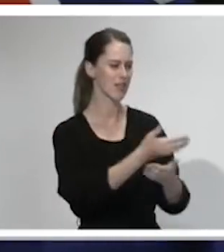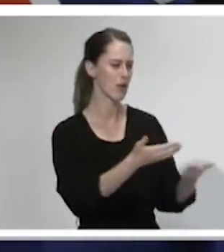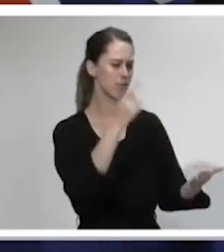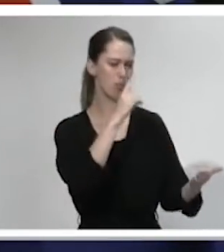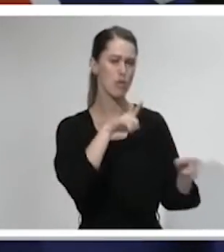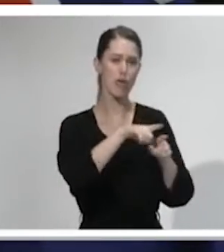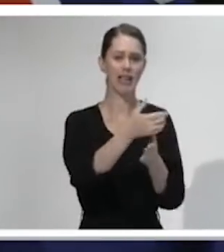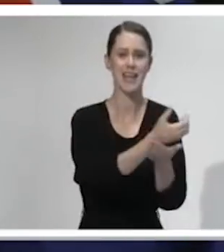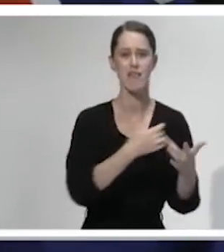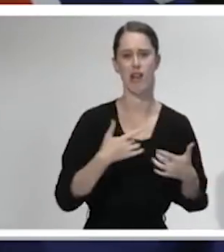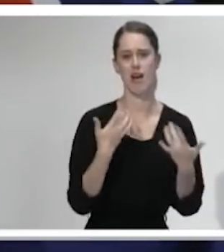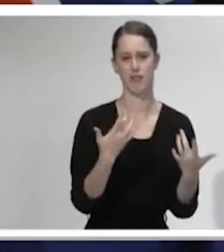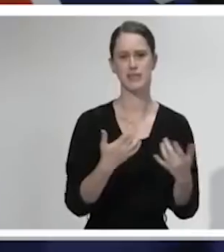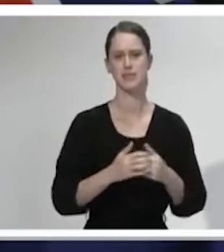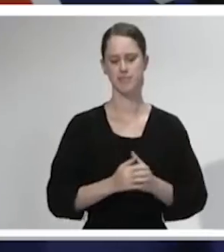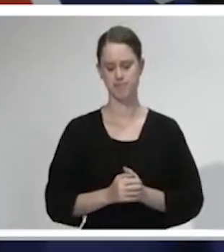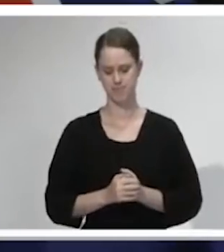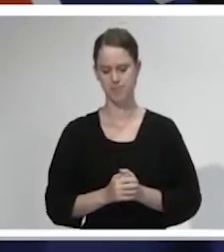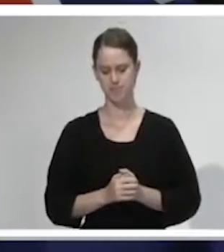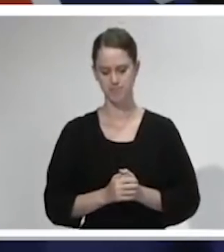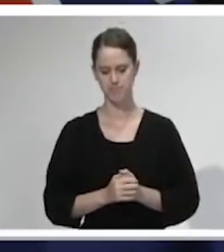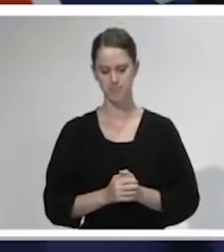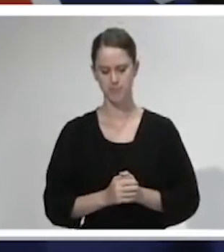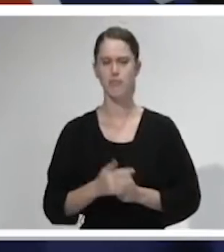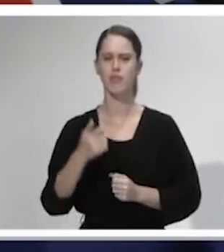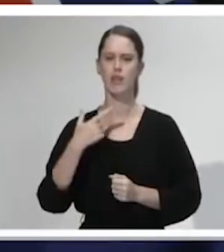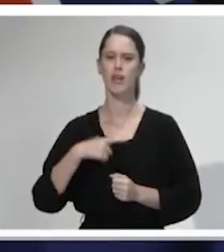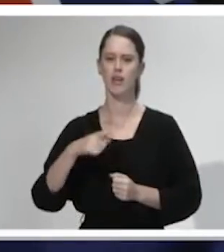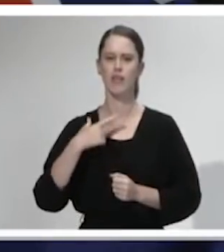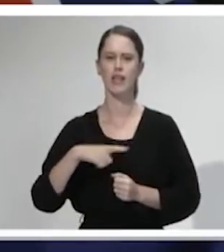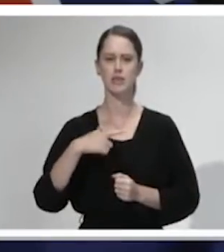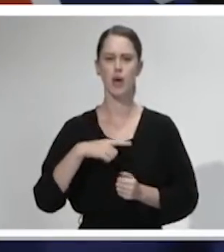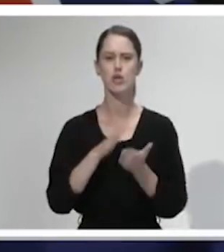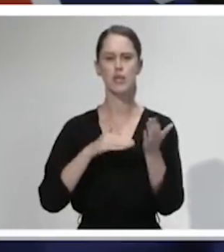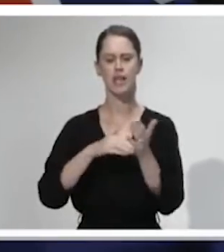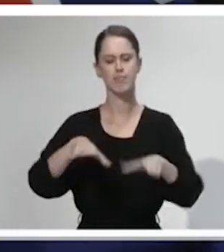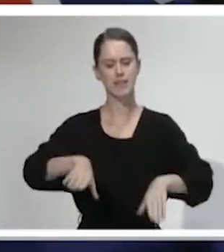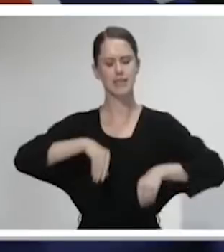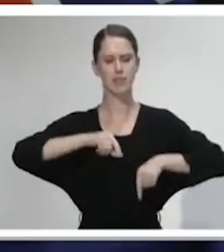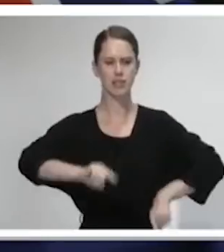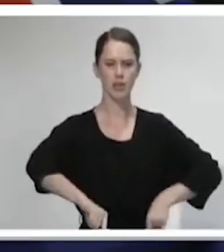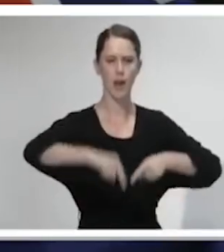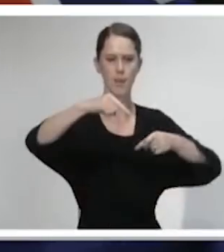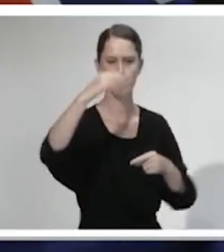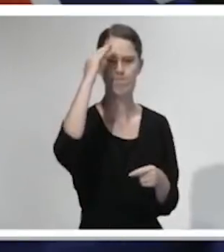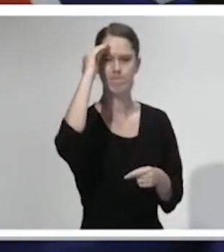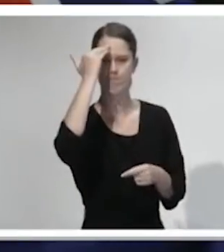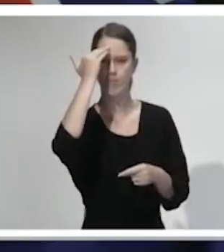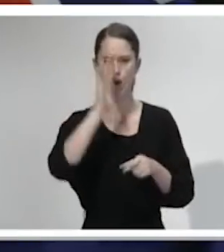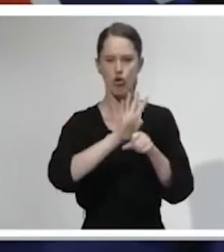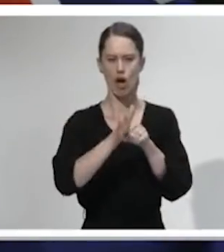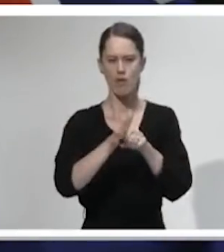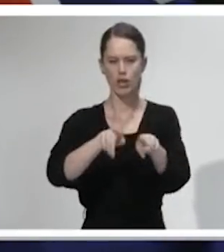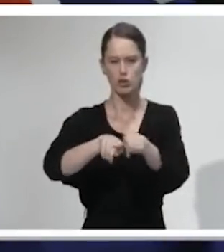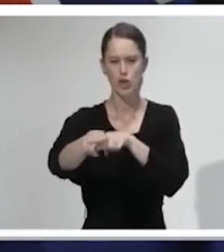to save. And that is why we as a country took on the challenge of steering down COVID-19.